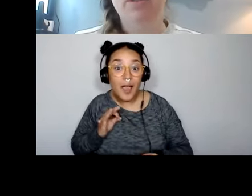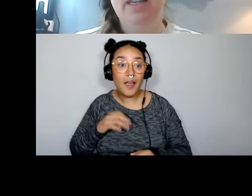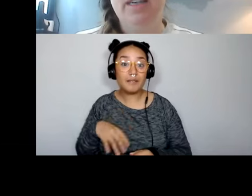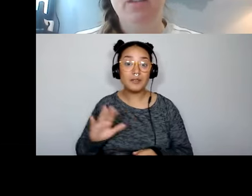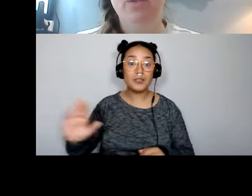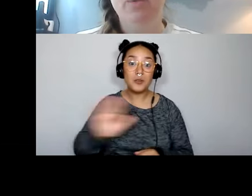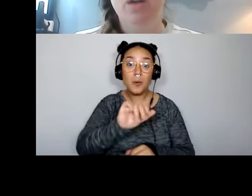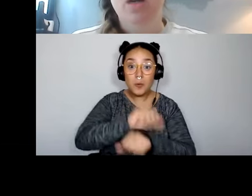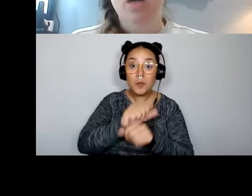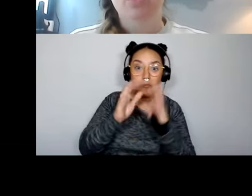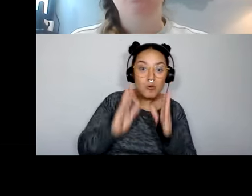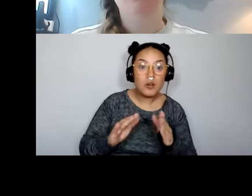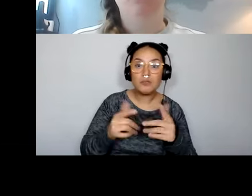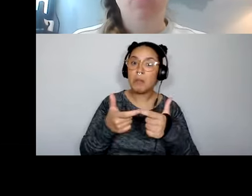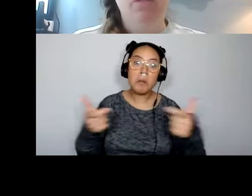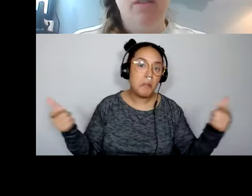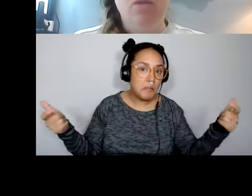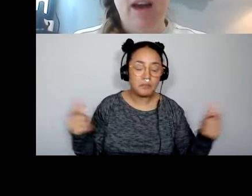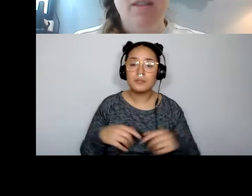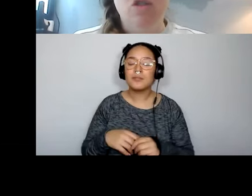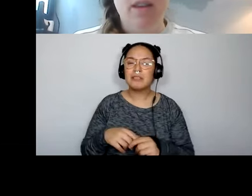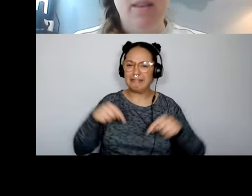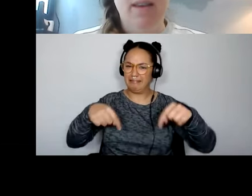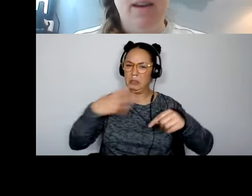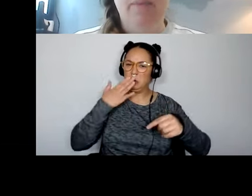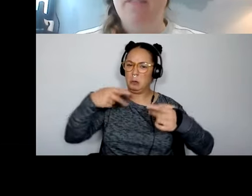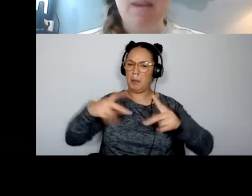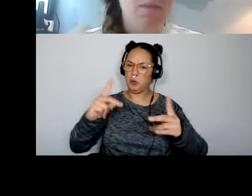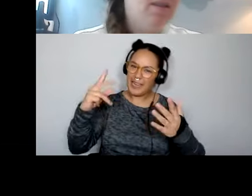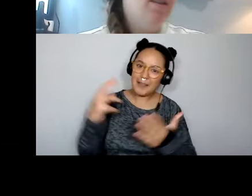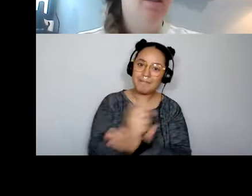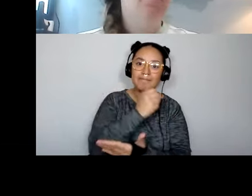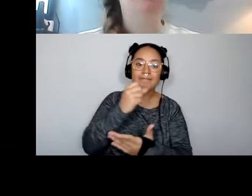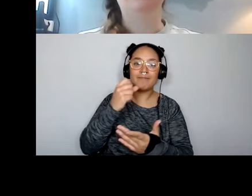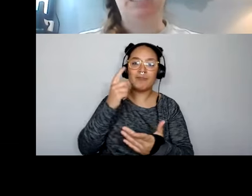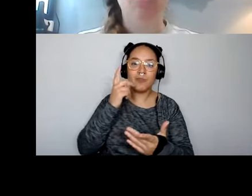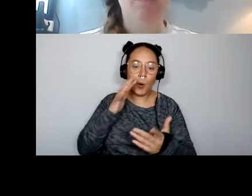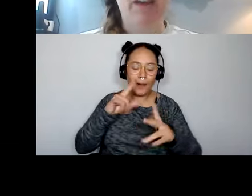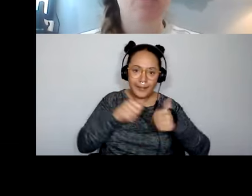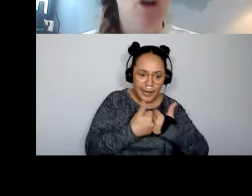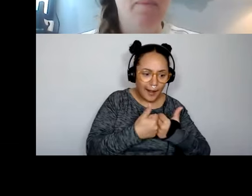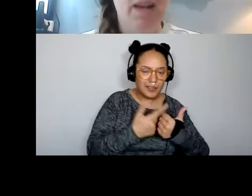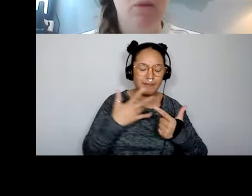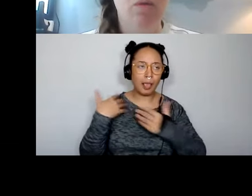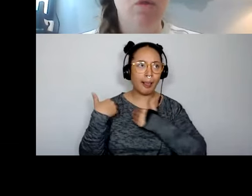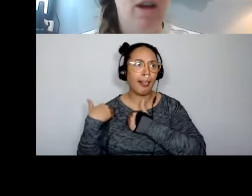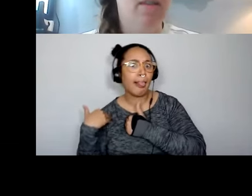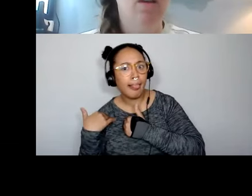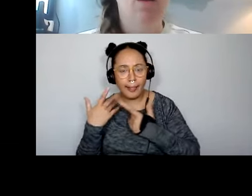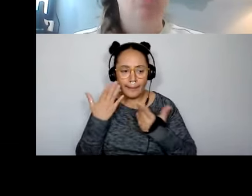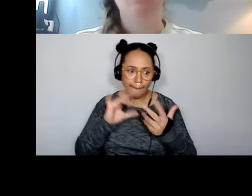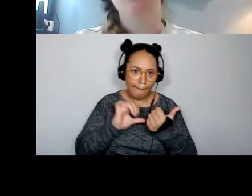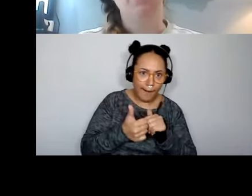great opportunity to, to put forward some challenges that have maybe been plaguing you but that you've not been able to